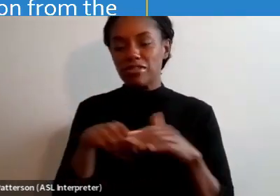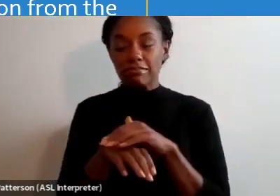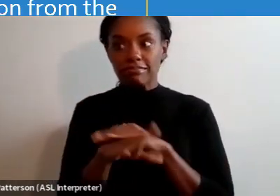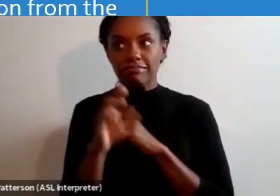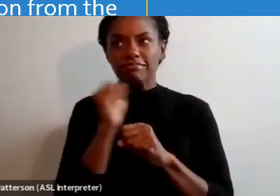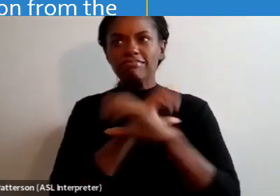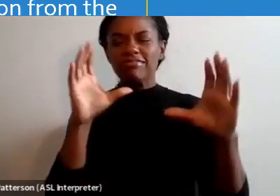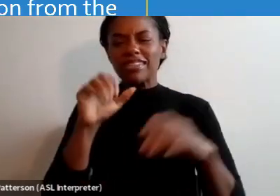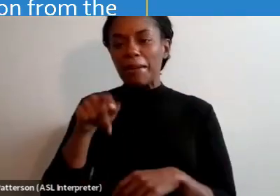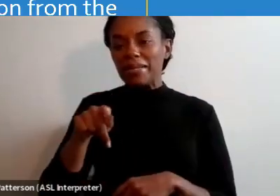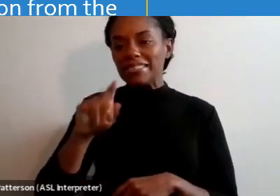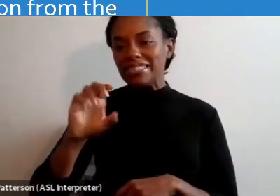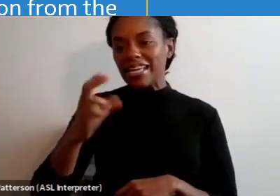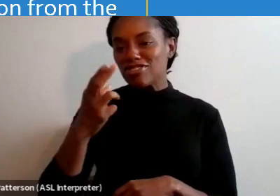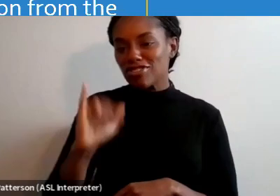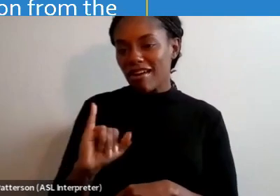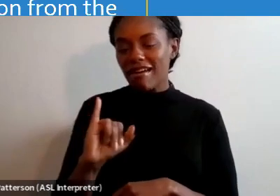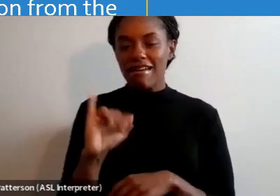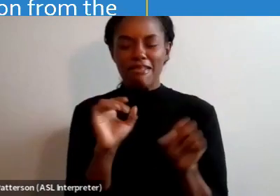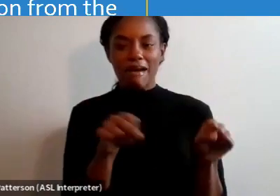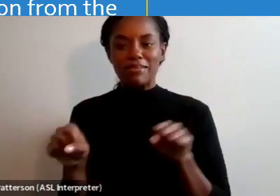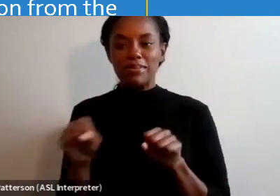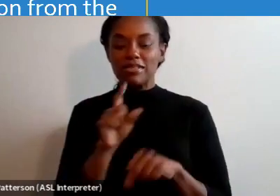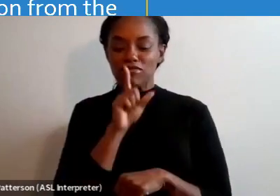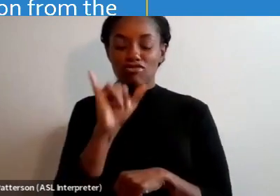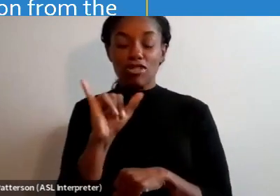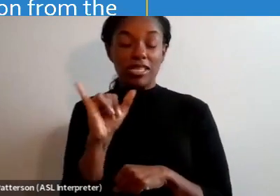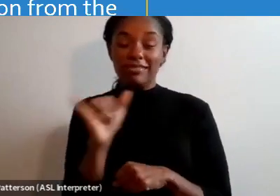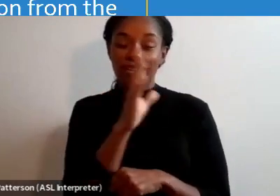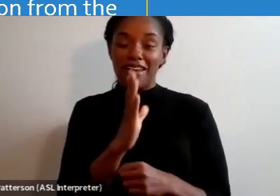APCHI. the possibilities really the are endless.